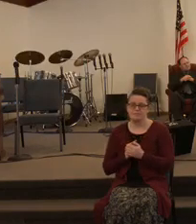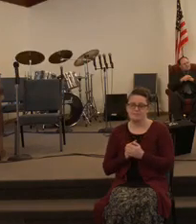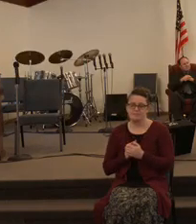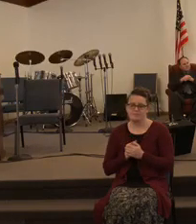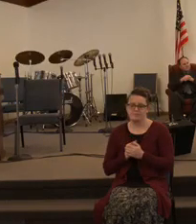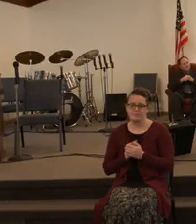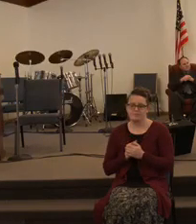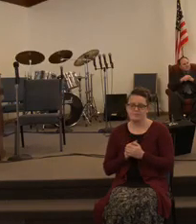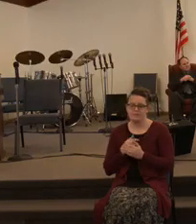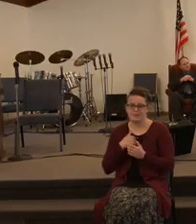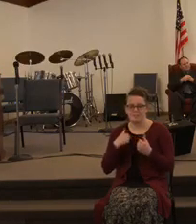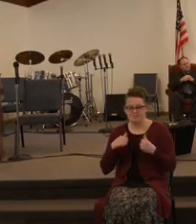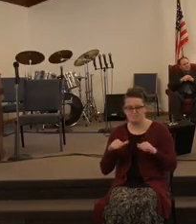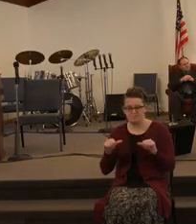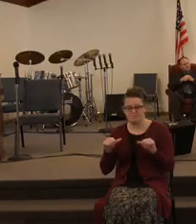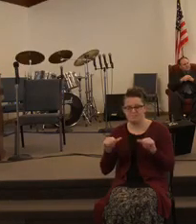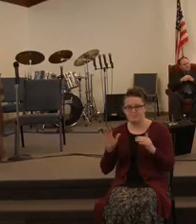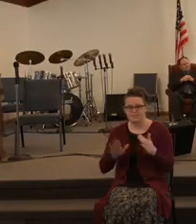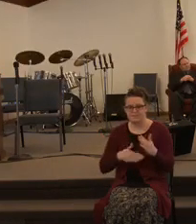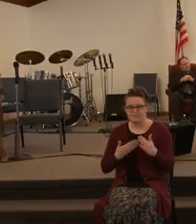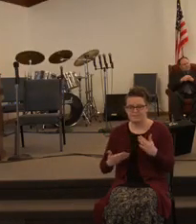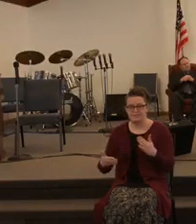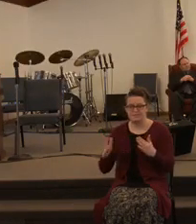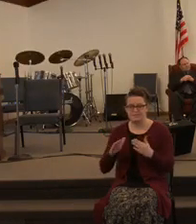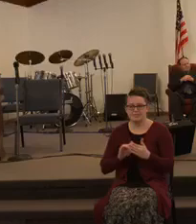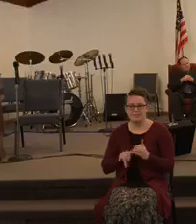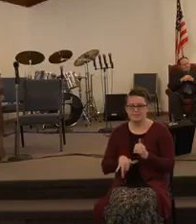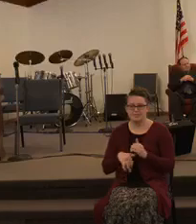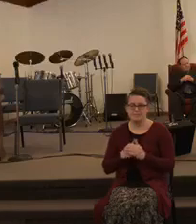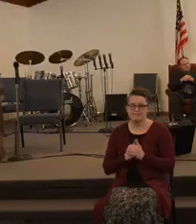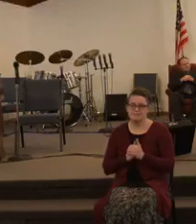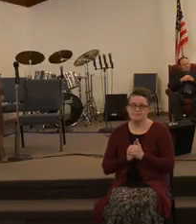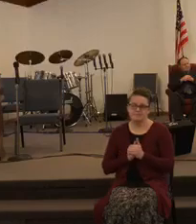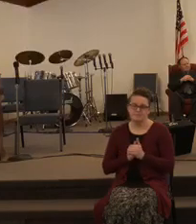I'm going to try and sing a song for you tonight.